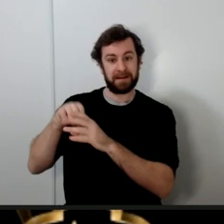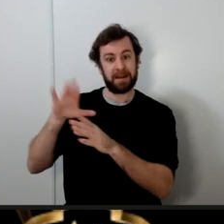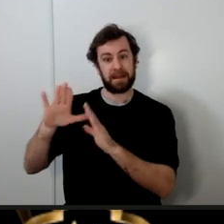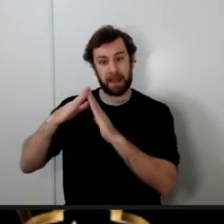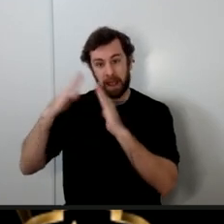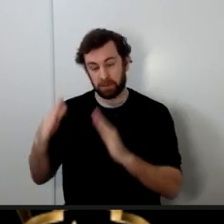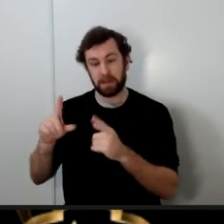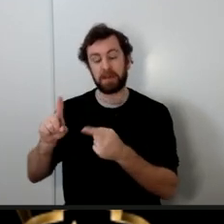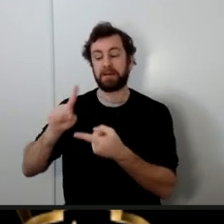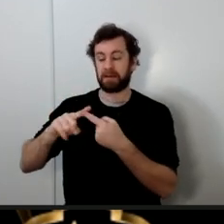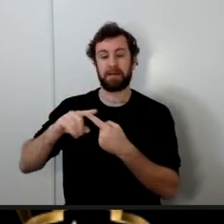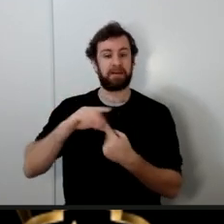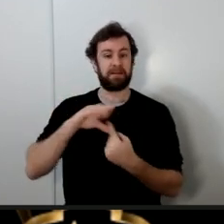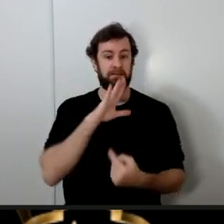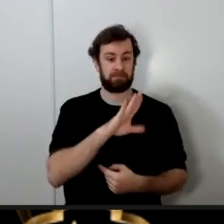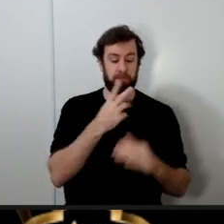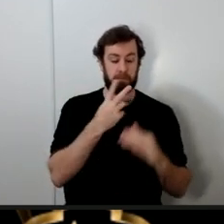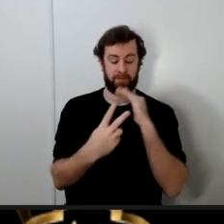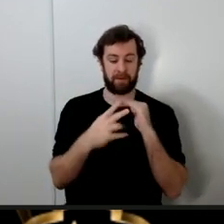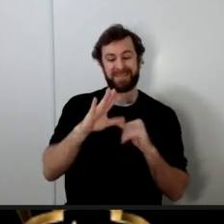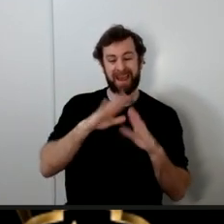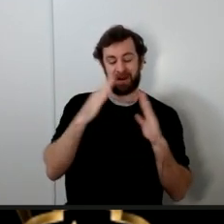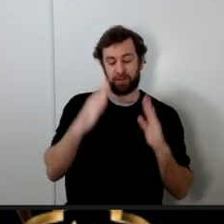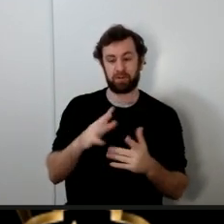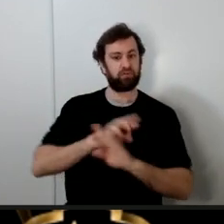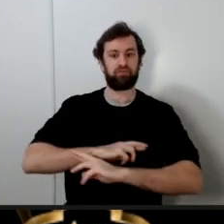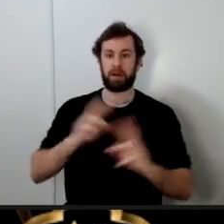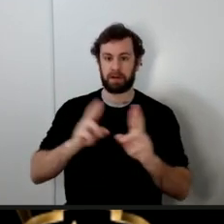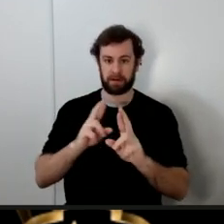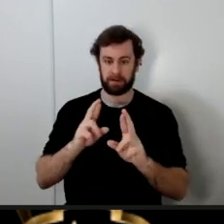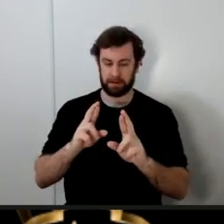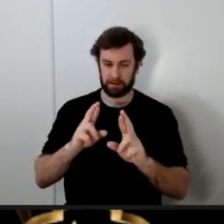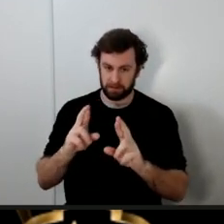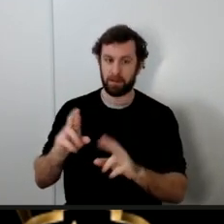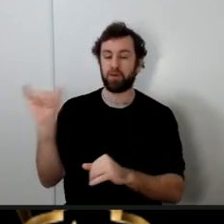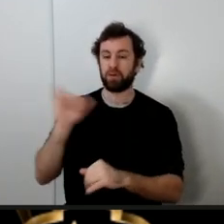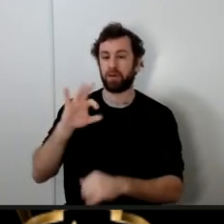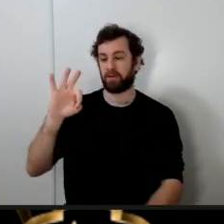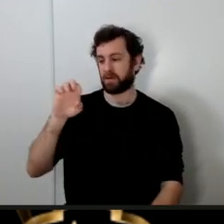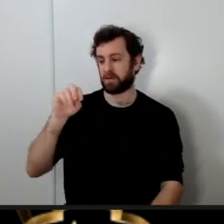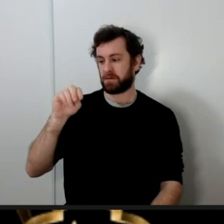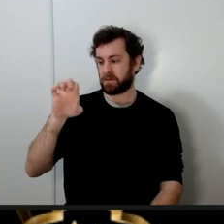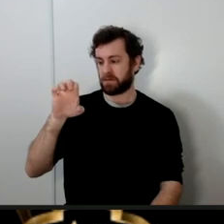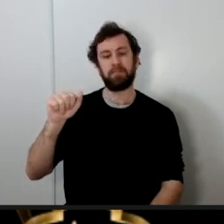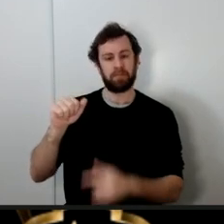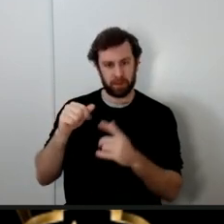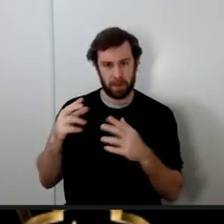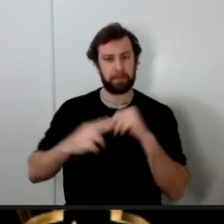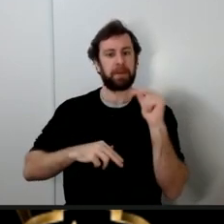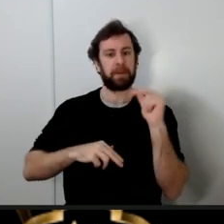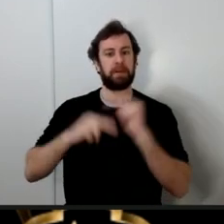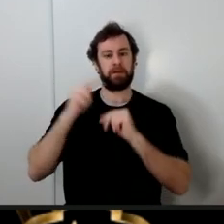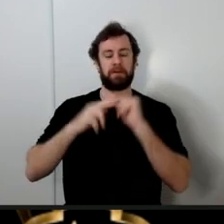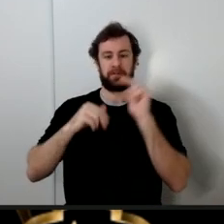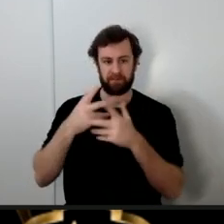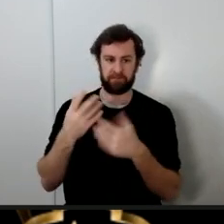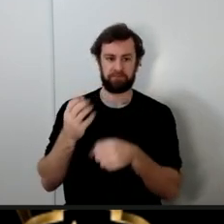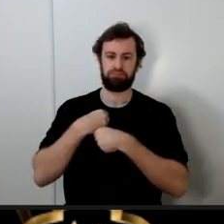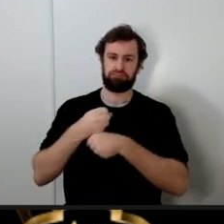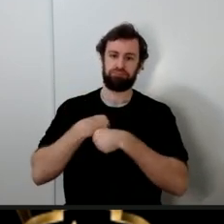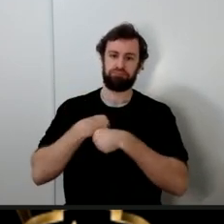his house and the house of Lady Fatima is constructed by the masjid the mosque of the Prophet was being constructed